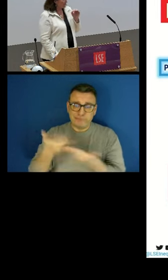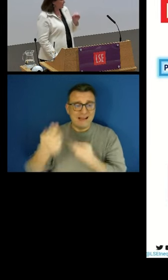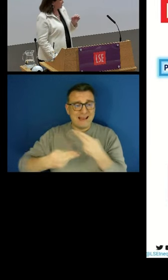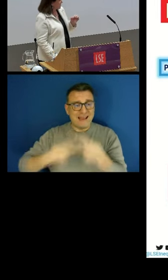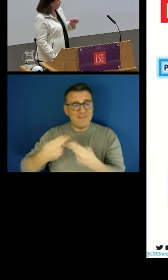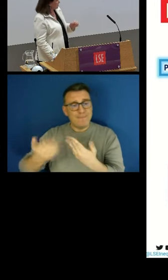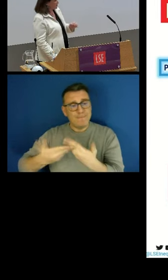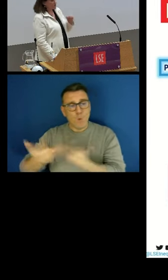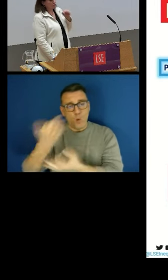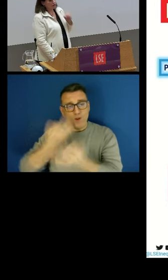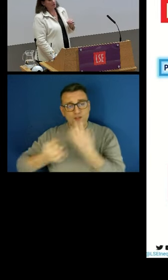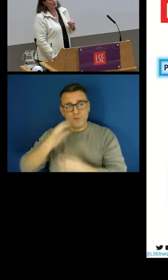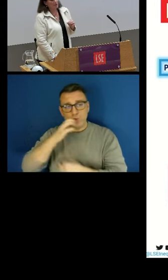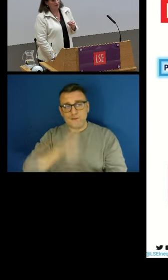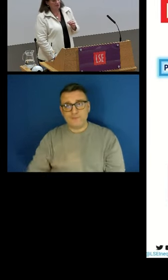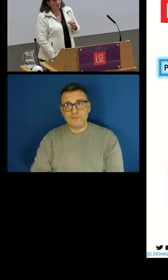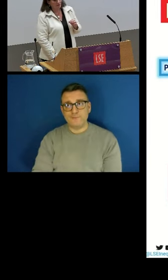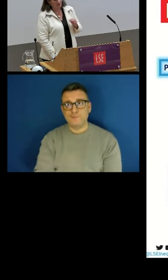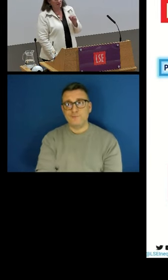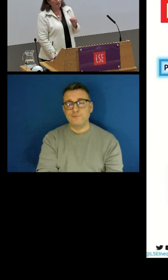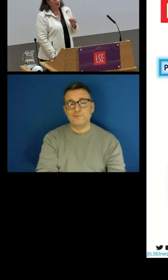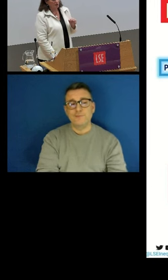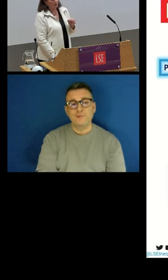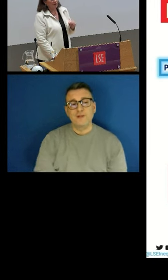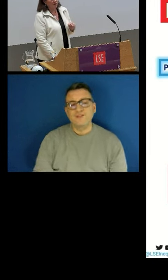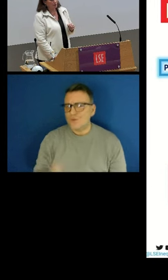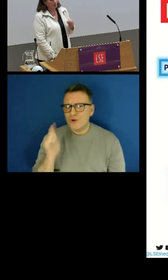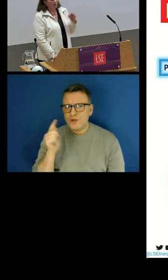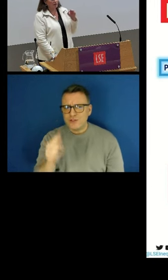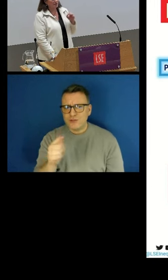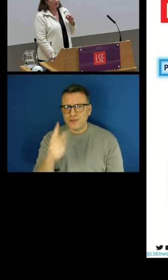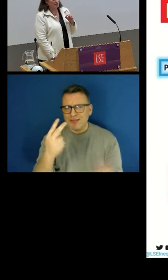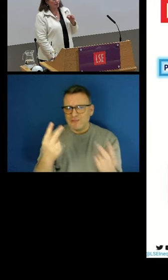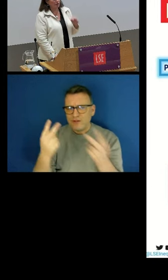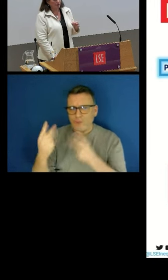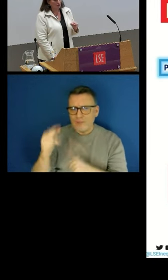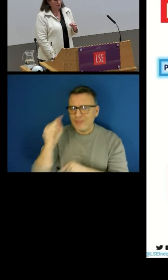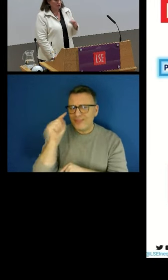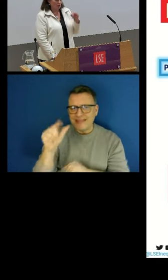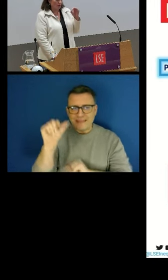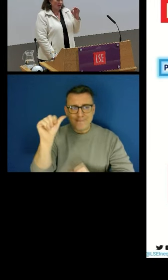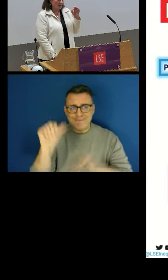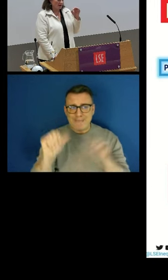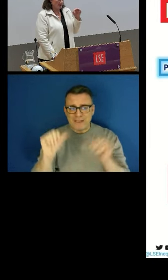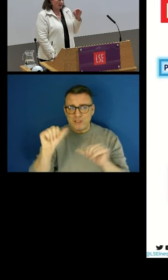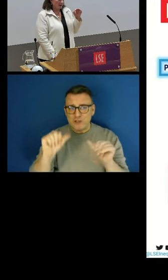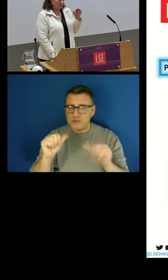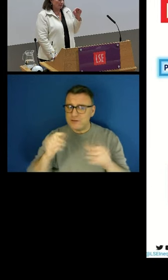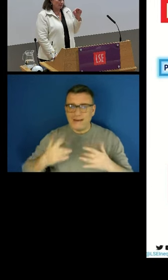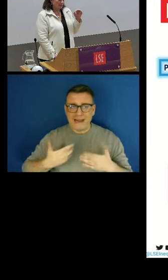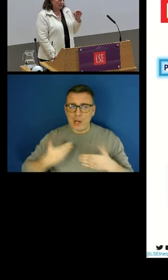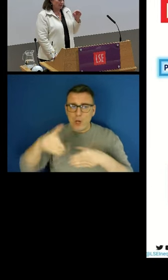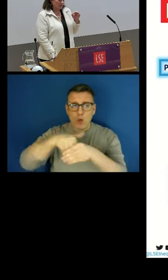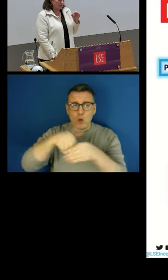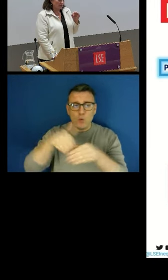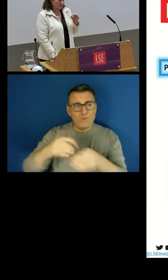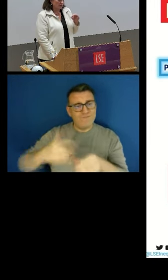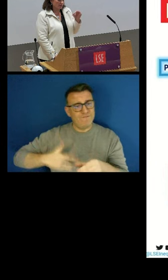recap, this is not a measure that takes into account the priorities of workers or their –